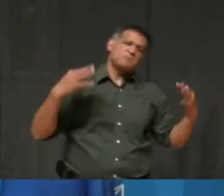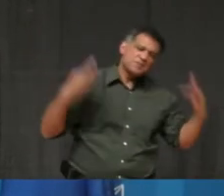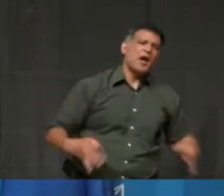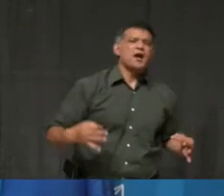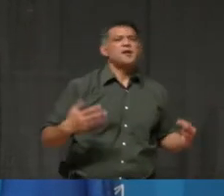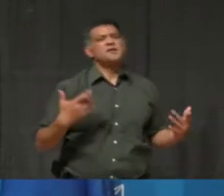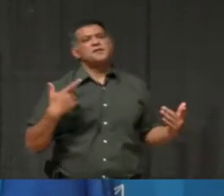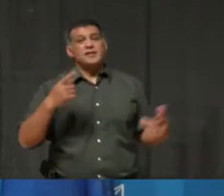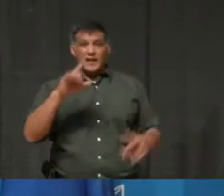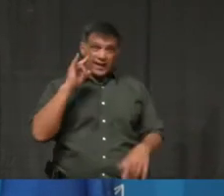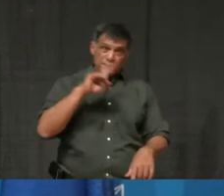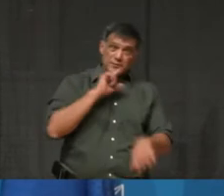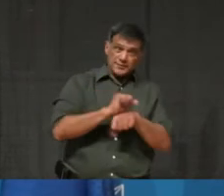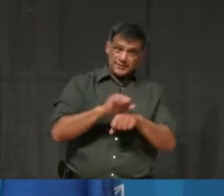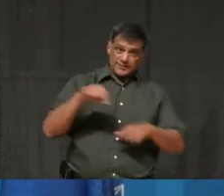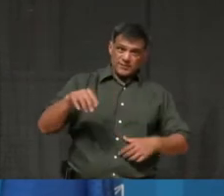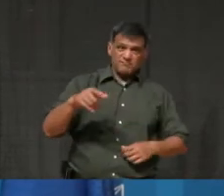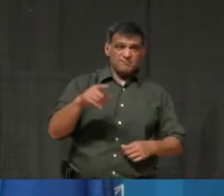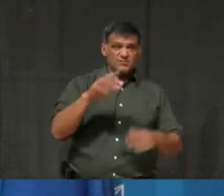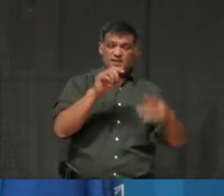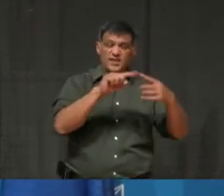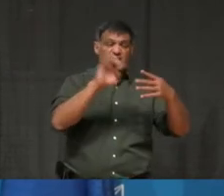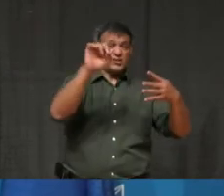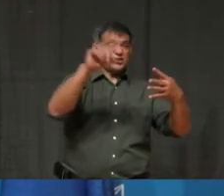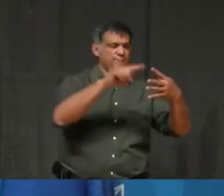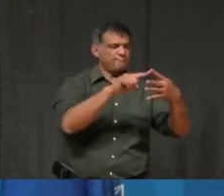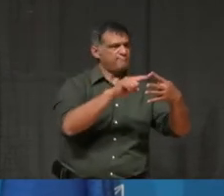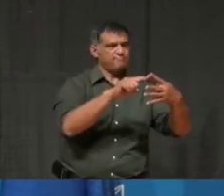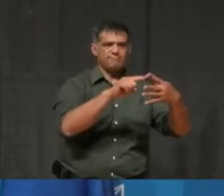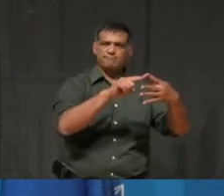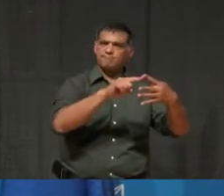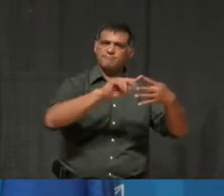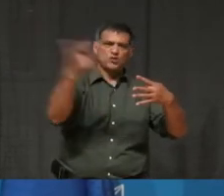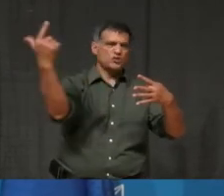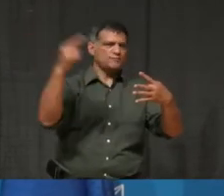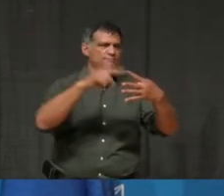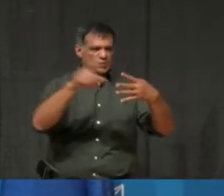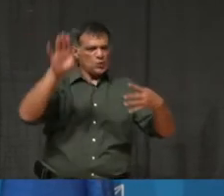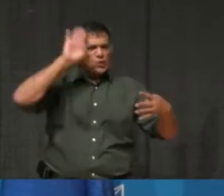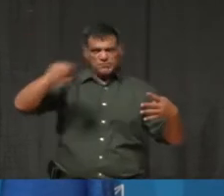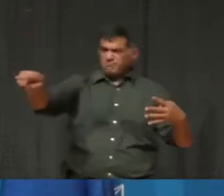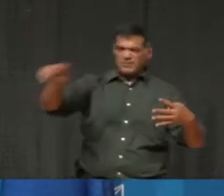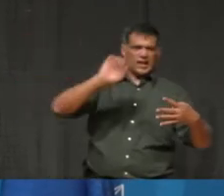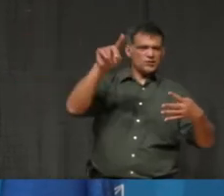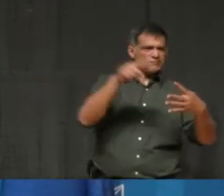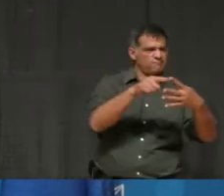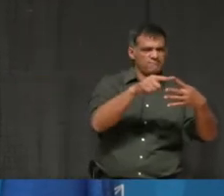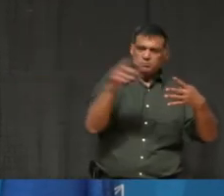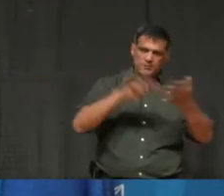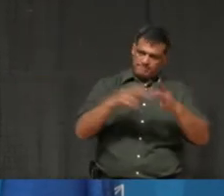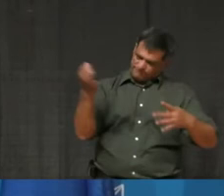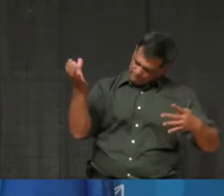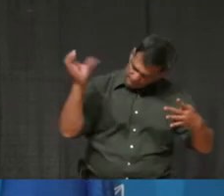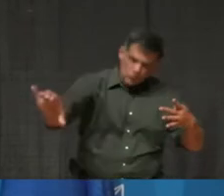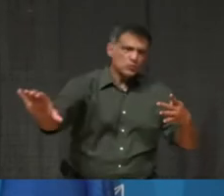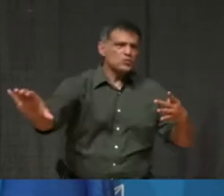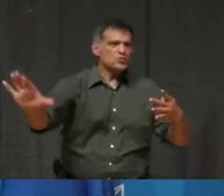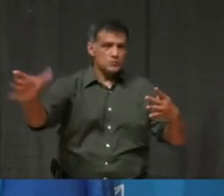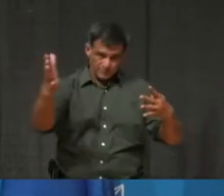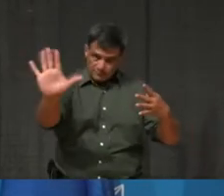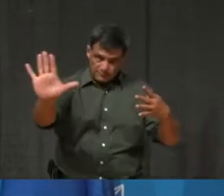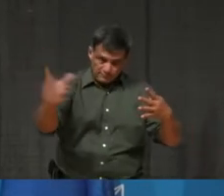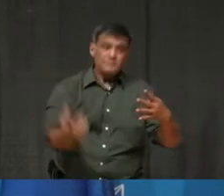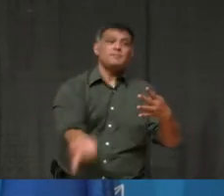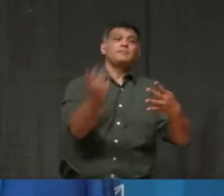would be past the time of education and certainly enforcement action would be taken. And we have also issued tickets and summons, uh, to certain workplaces, uh,